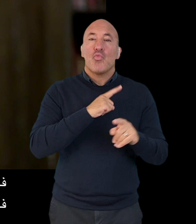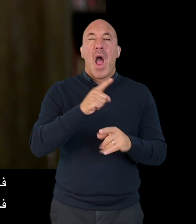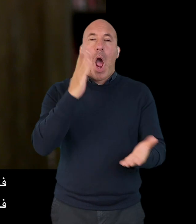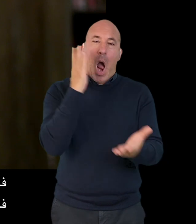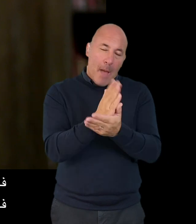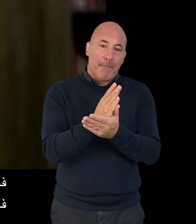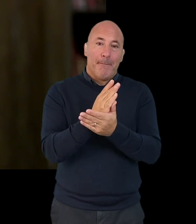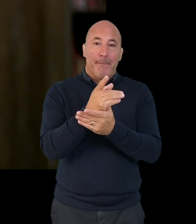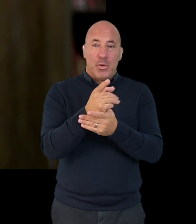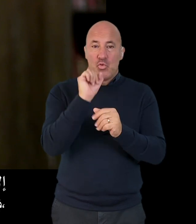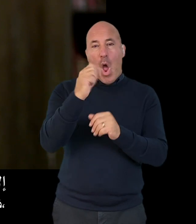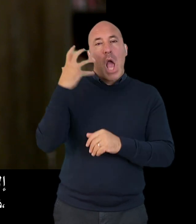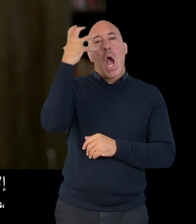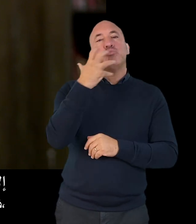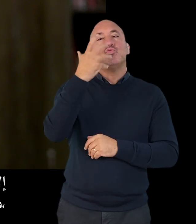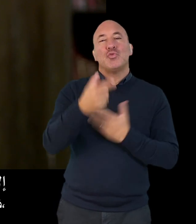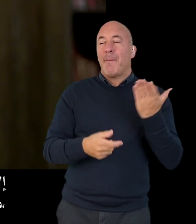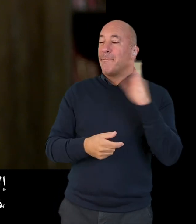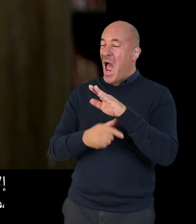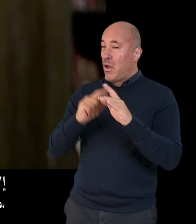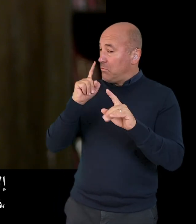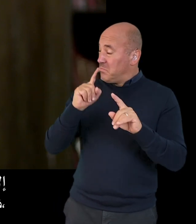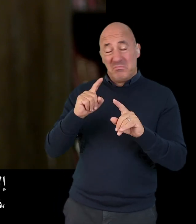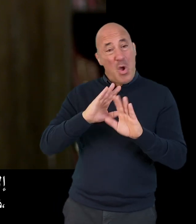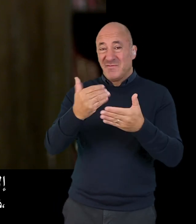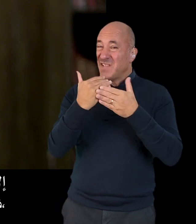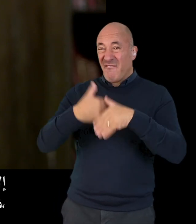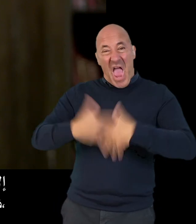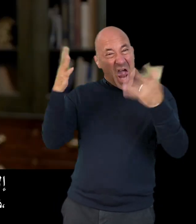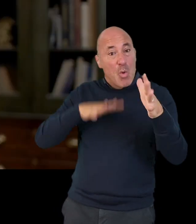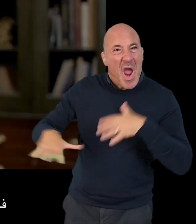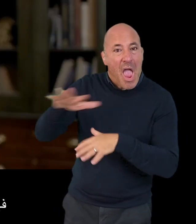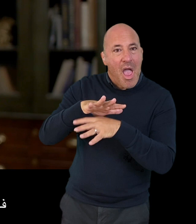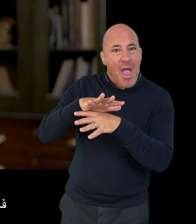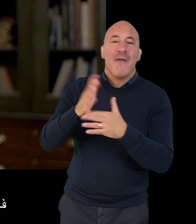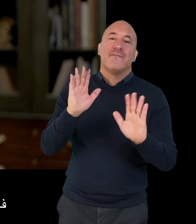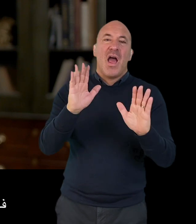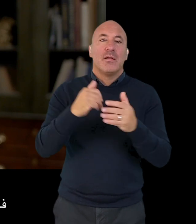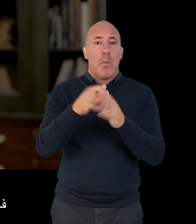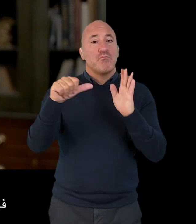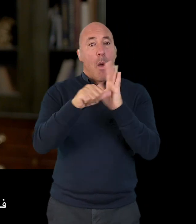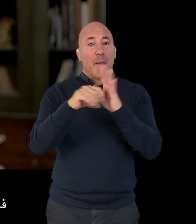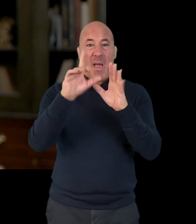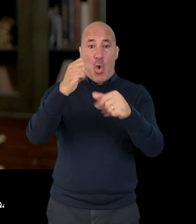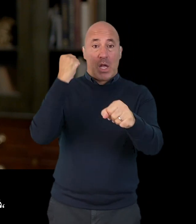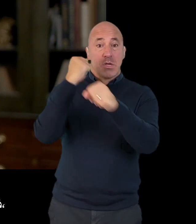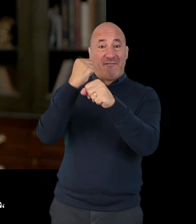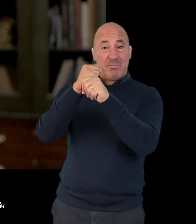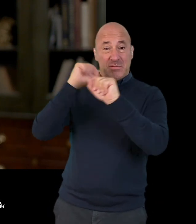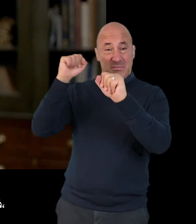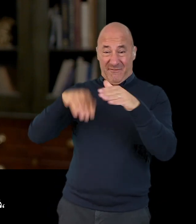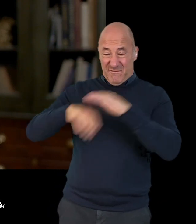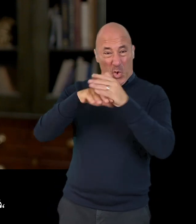like the United Kingdom if you can't be safe anywhere in your own country. So if the problem is from your government, that might